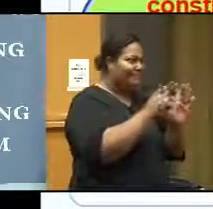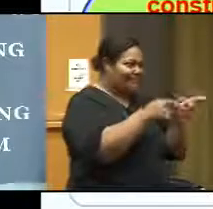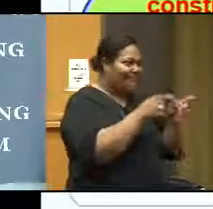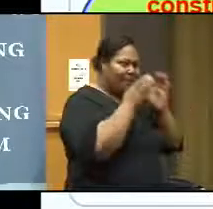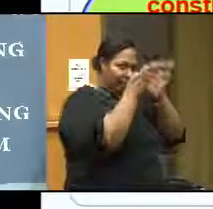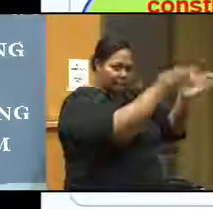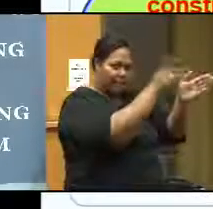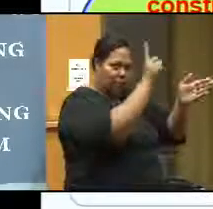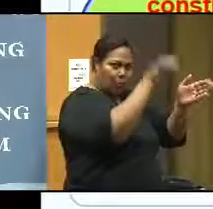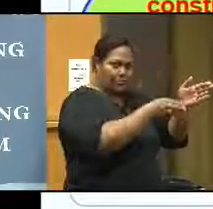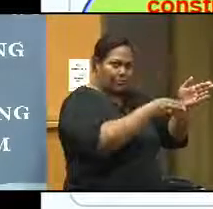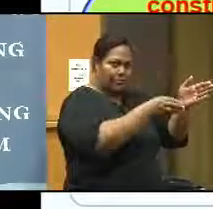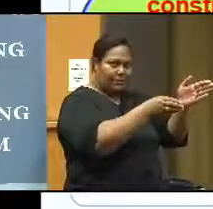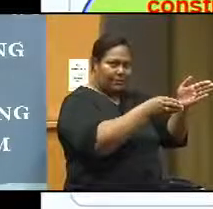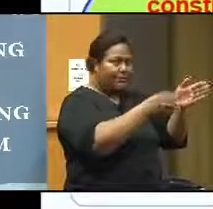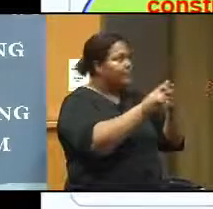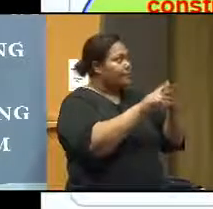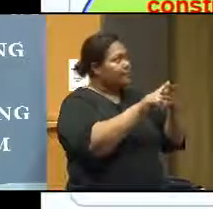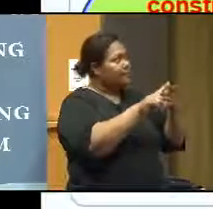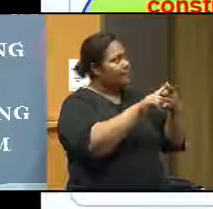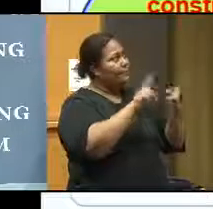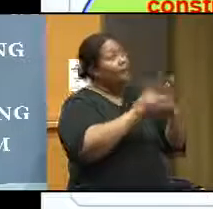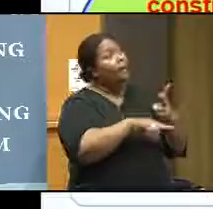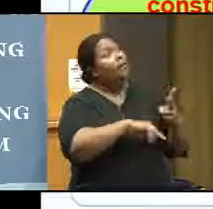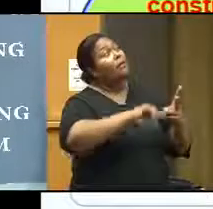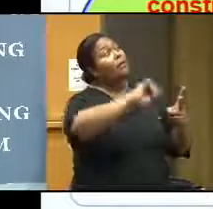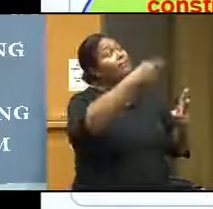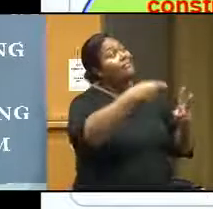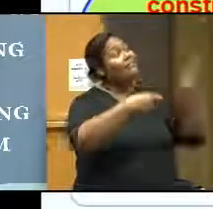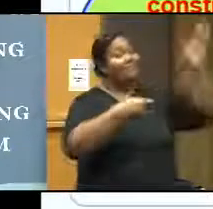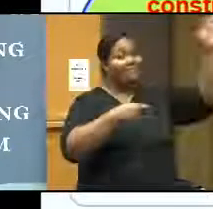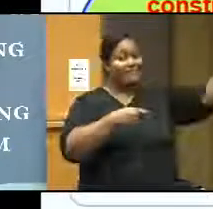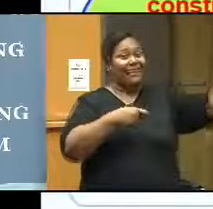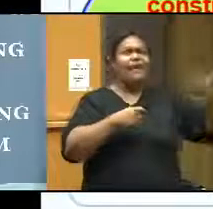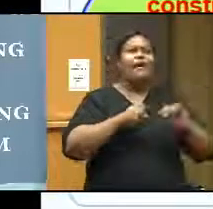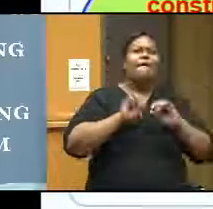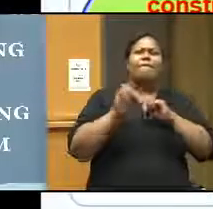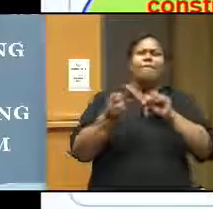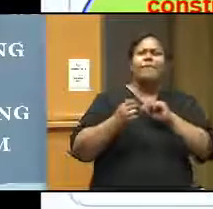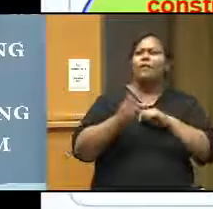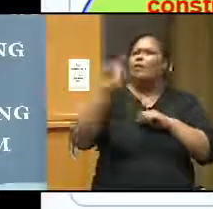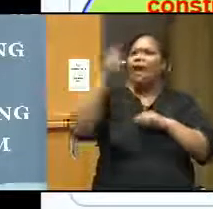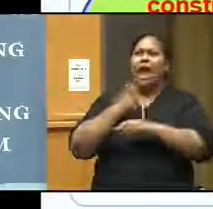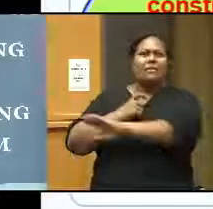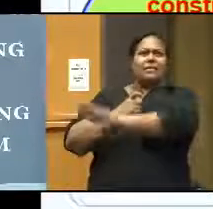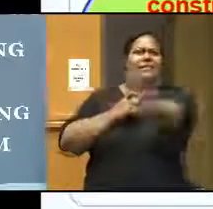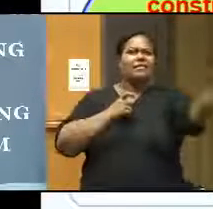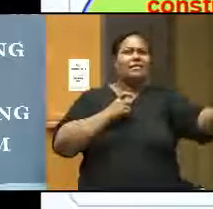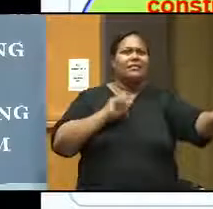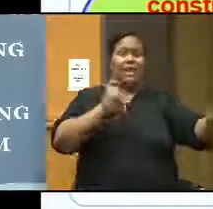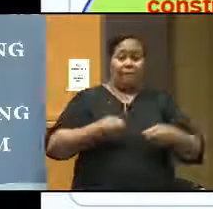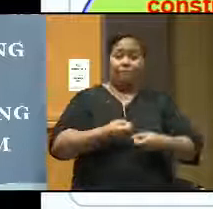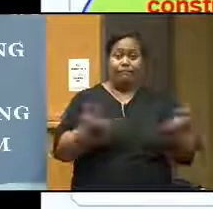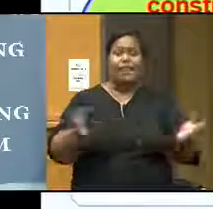build up on that. Another little thing I use is the feedback to the entire class. So if I give them